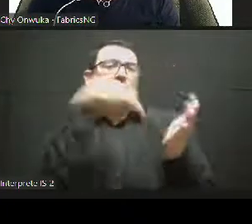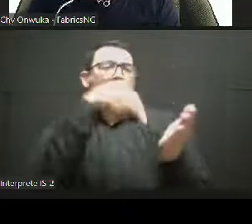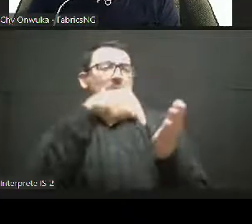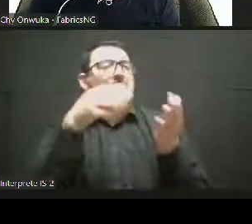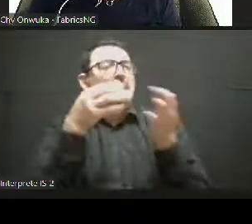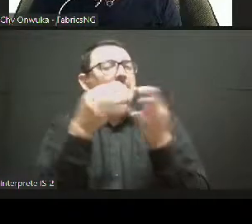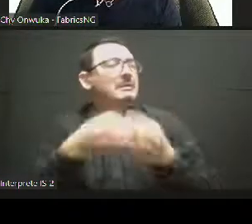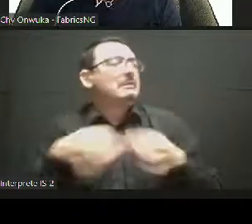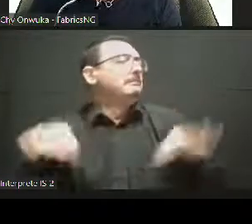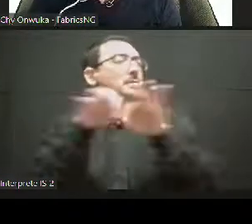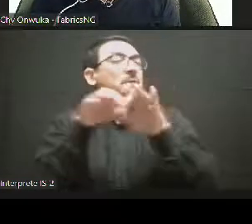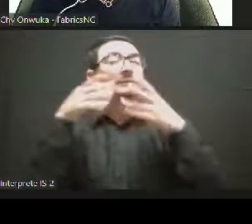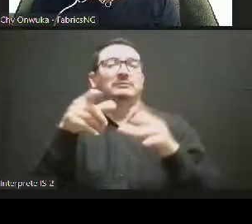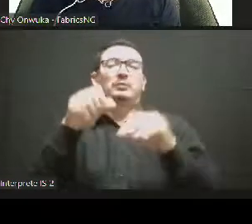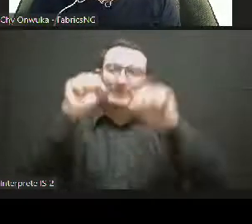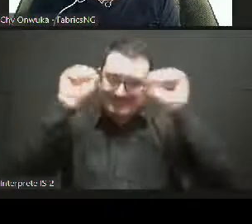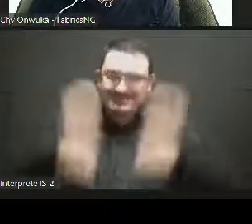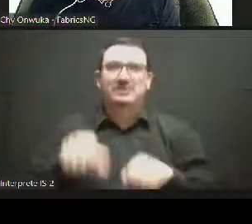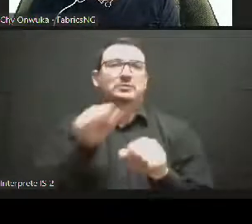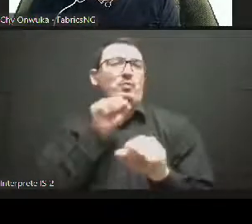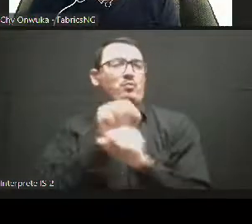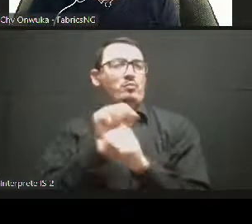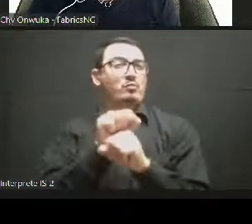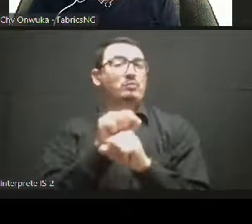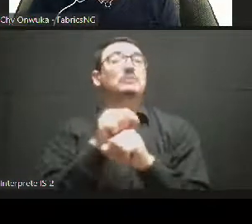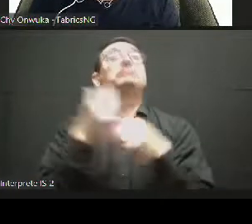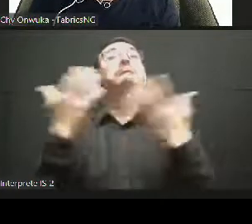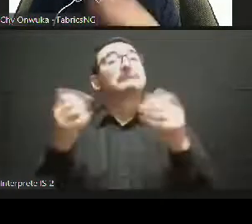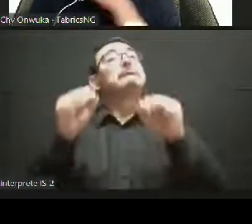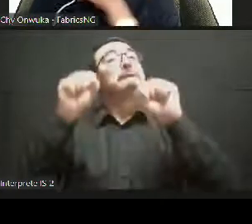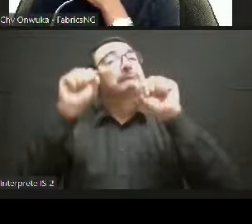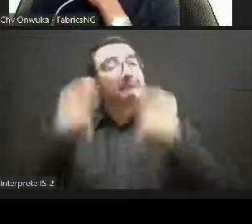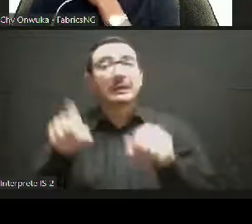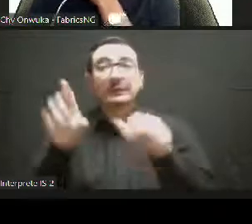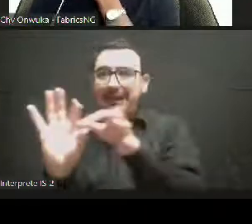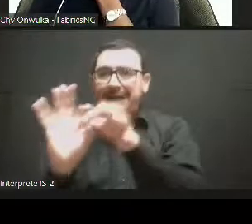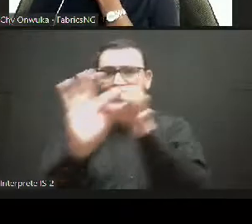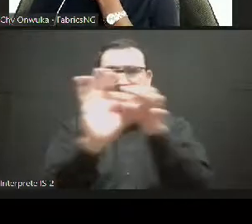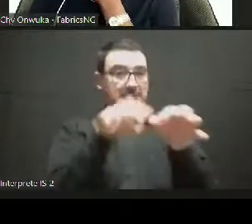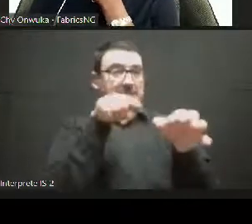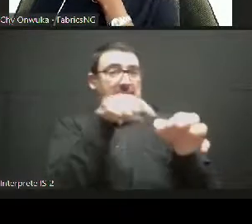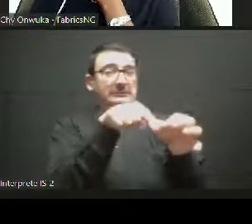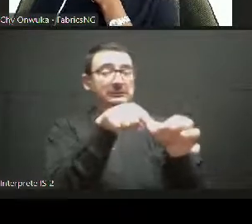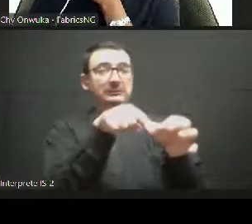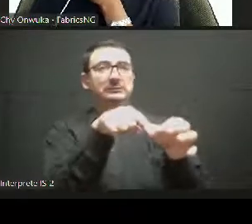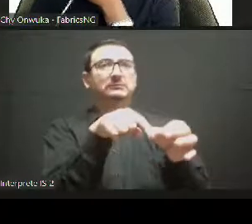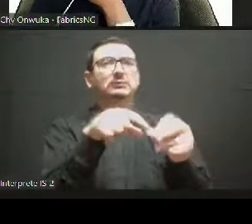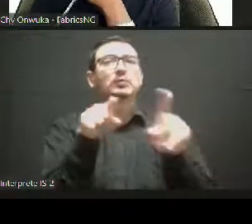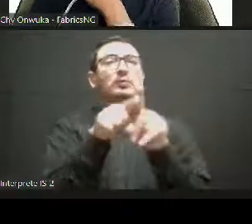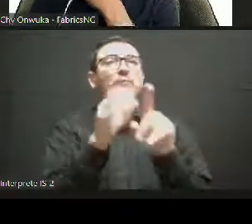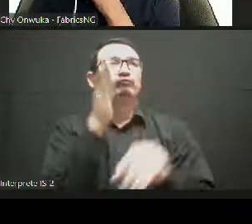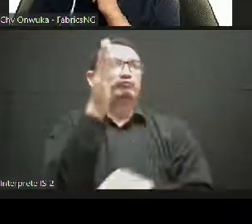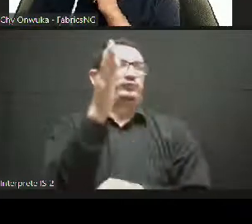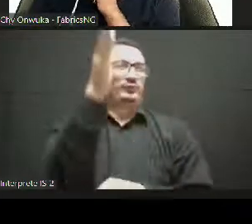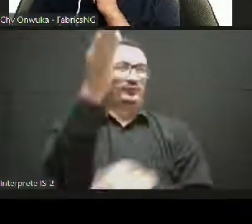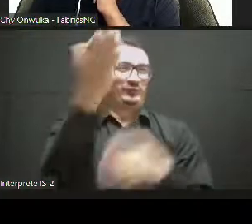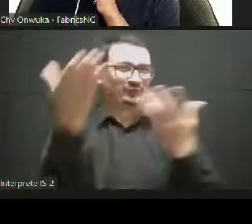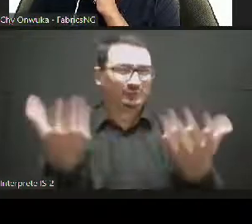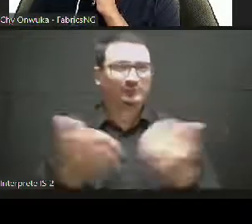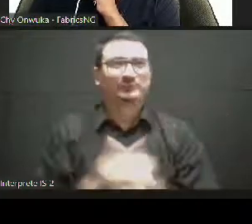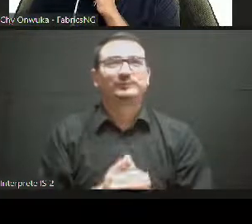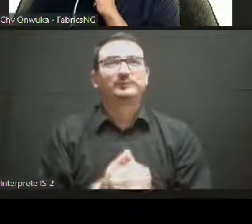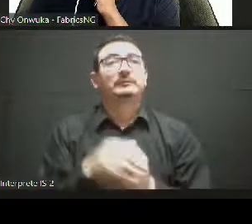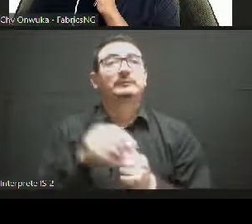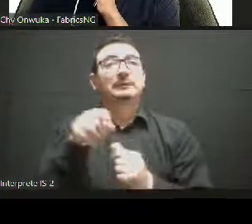with them. They could connect with their funds, whether if it's on the video, or if it's on the, uh, audio